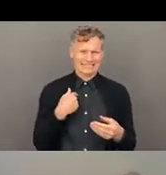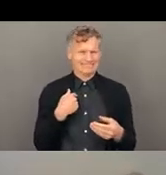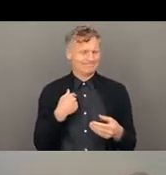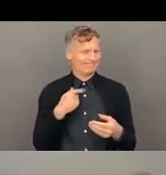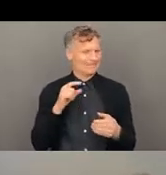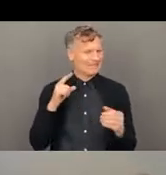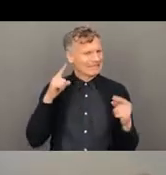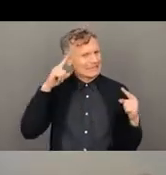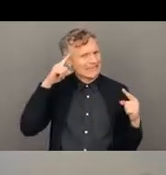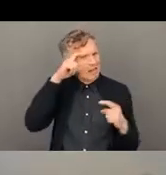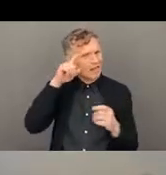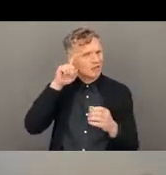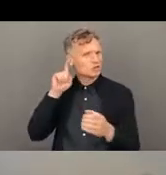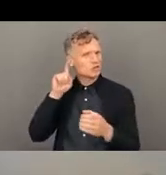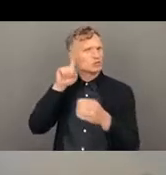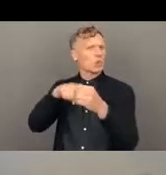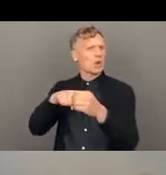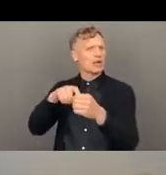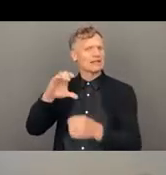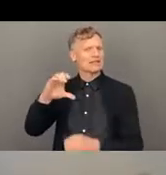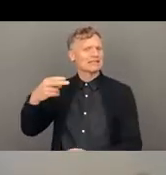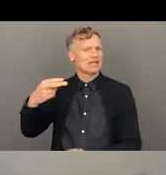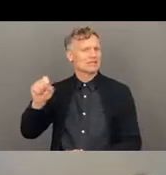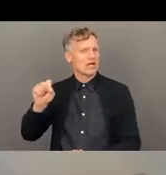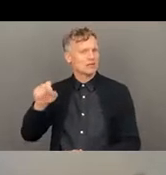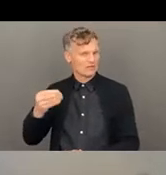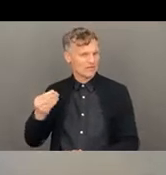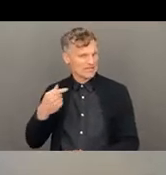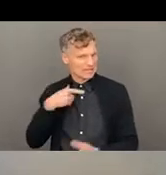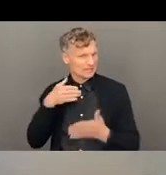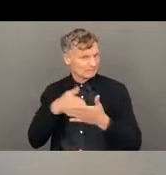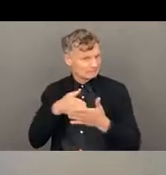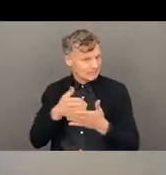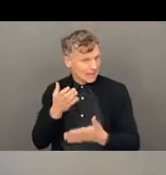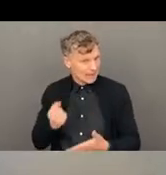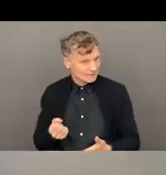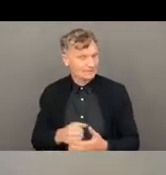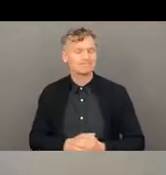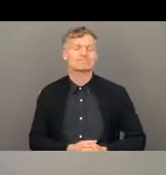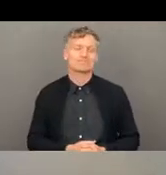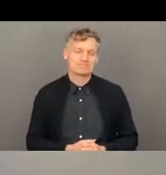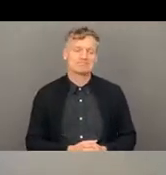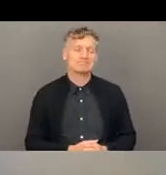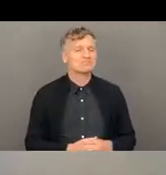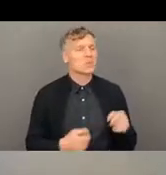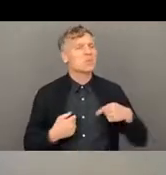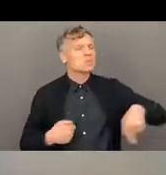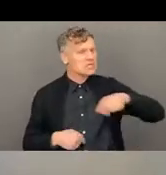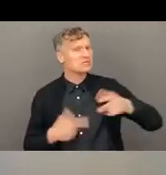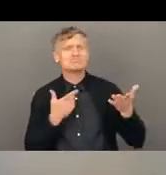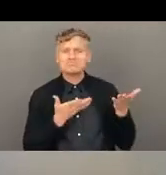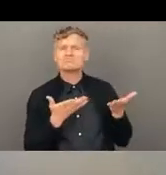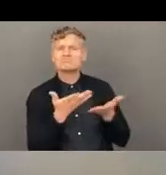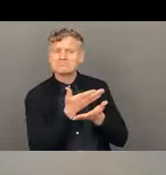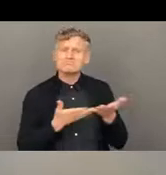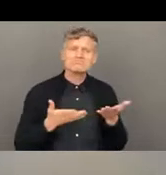Okay. Well, we batted it around for a few minutes. We felt that resources was